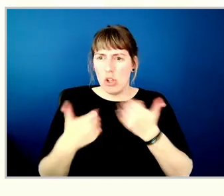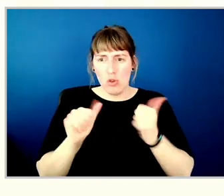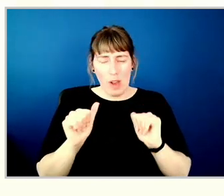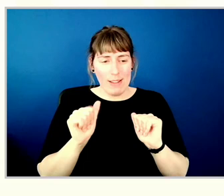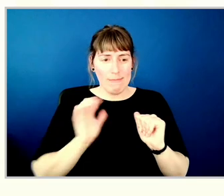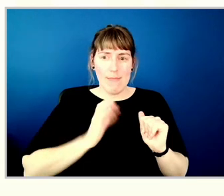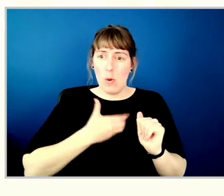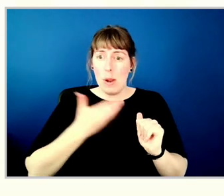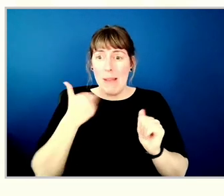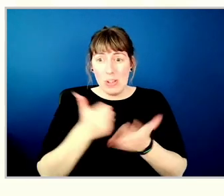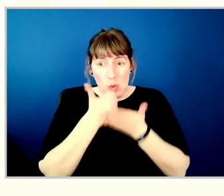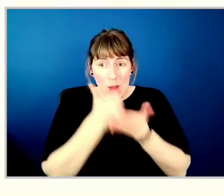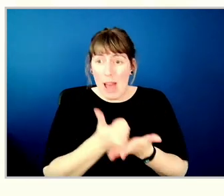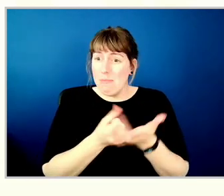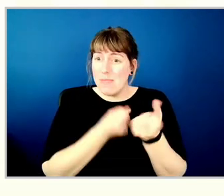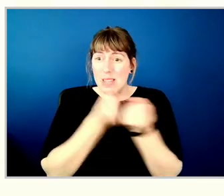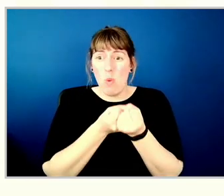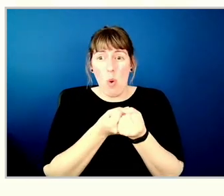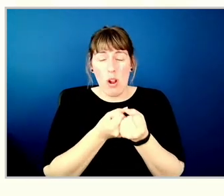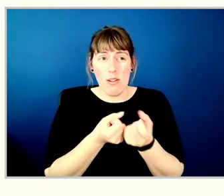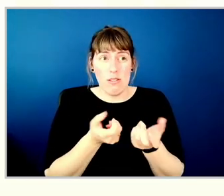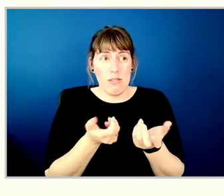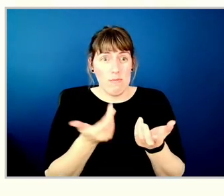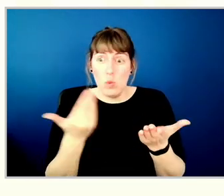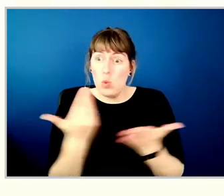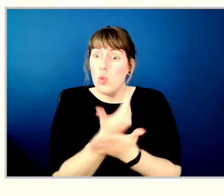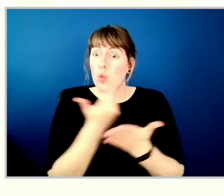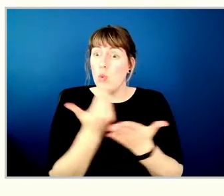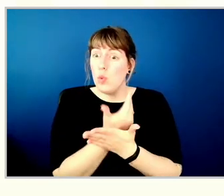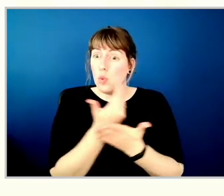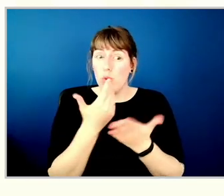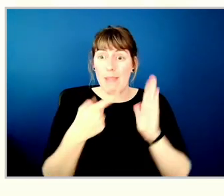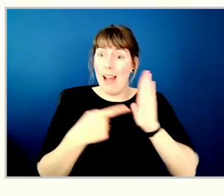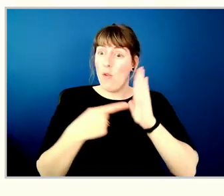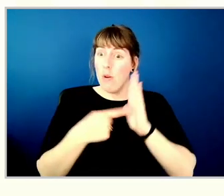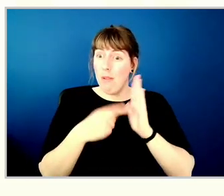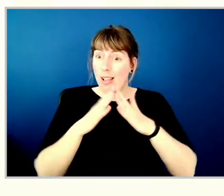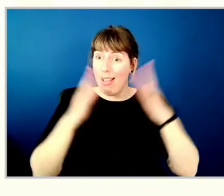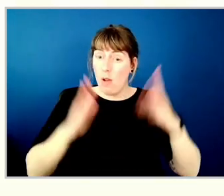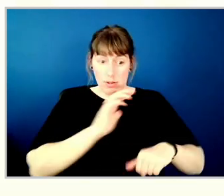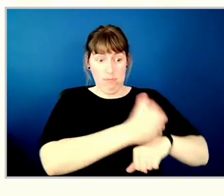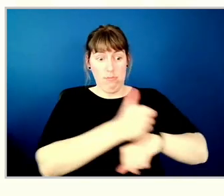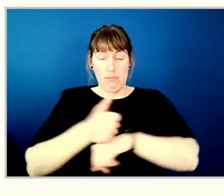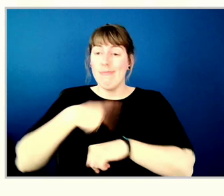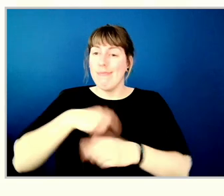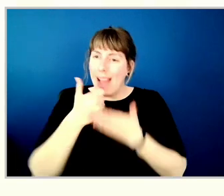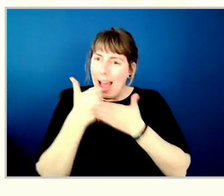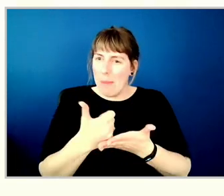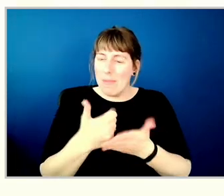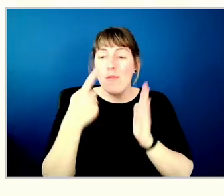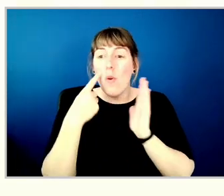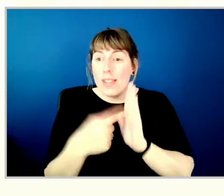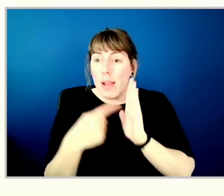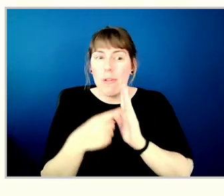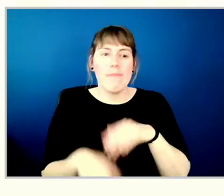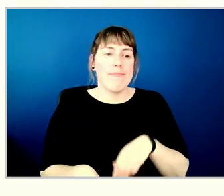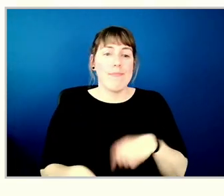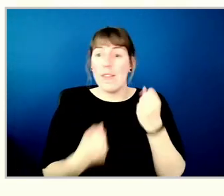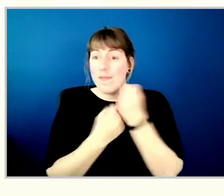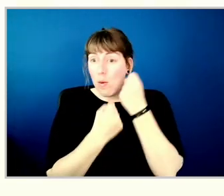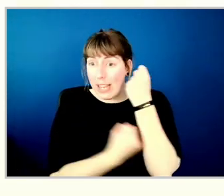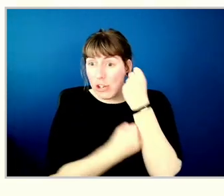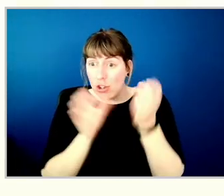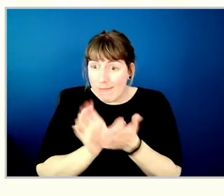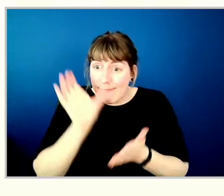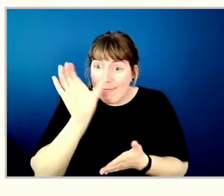best to help support as many new units of affordable housing as we can. And that's either through our foundation, through